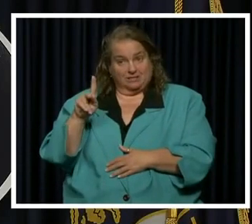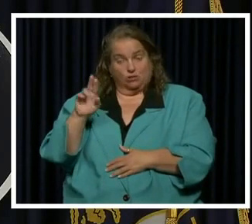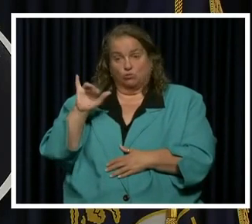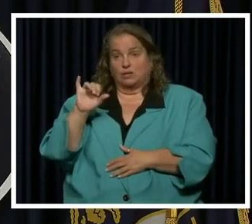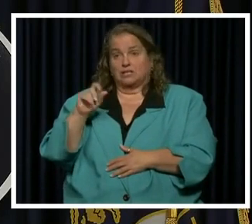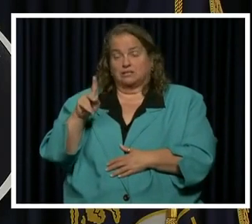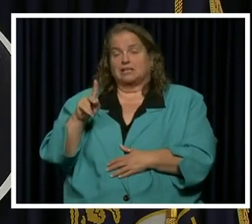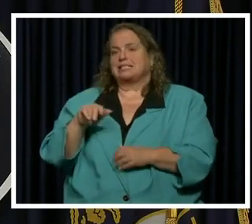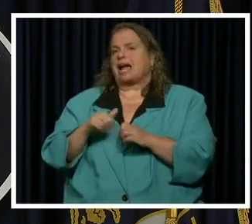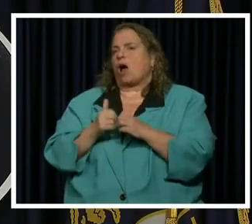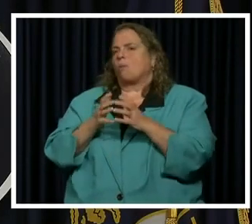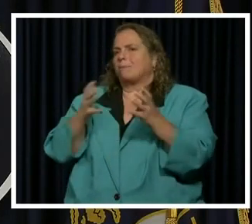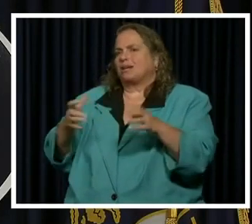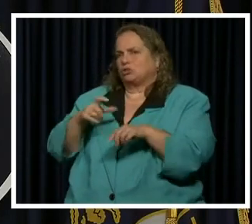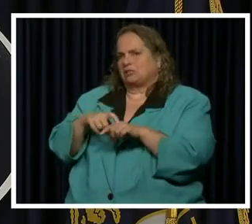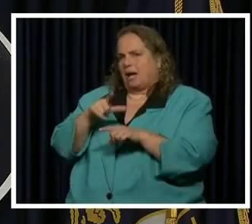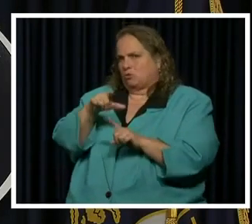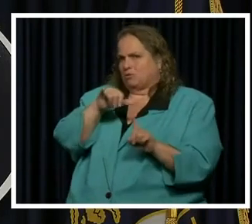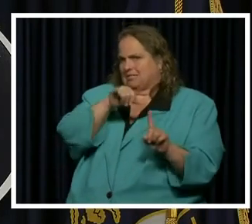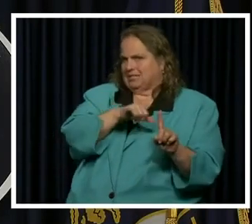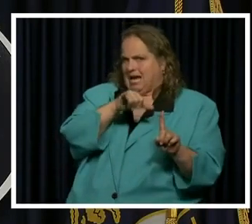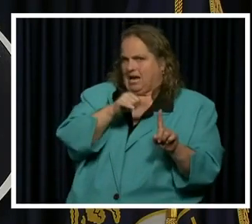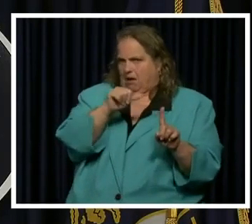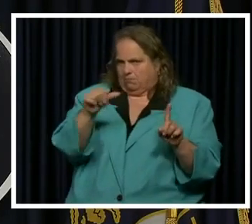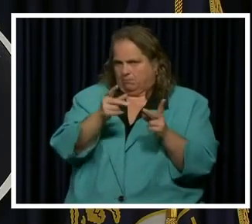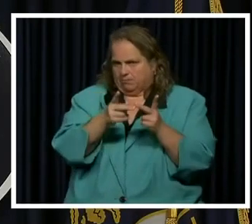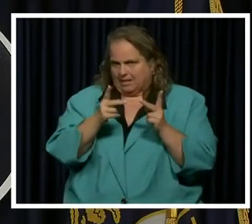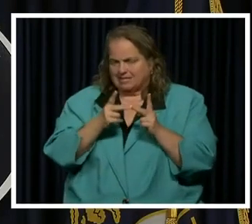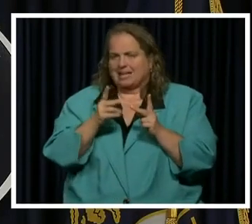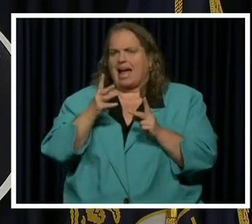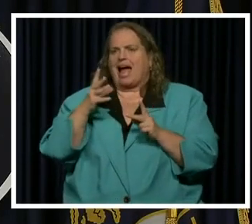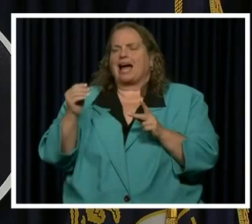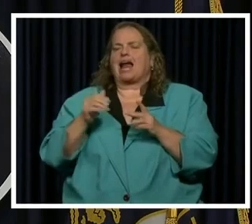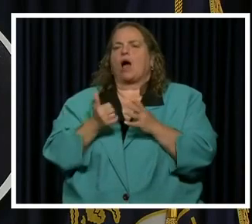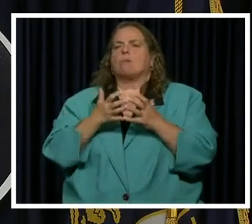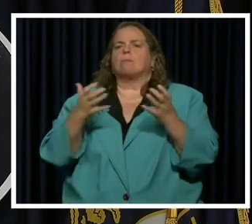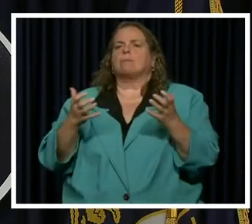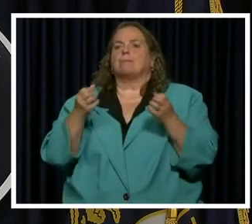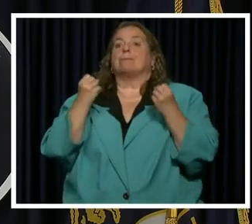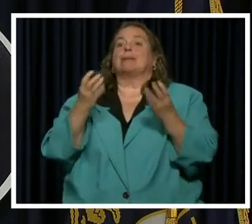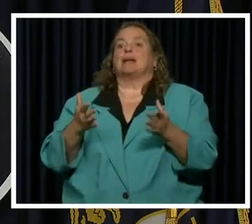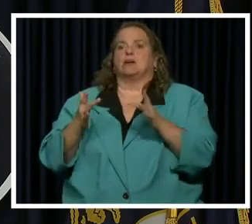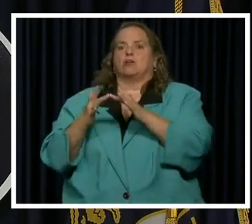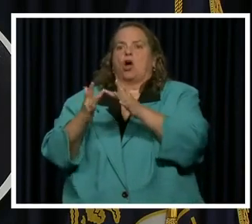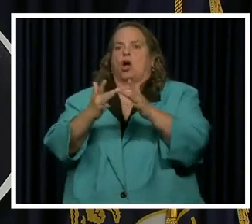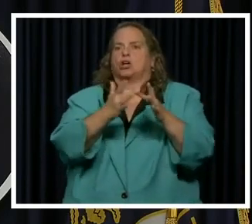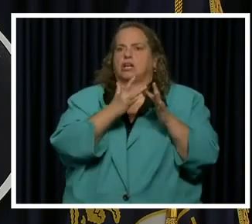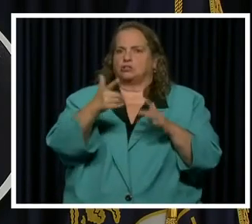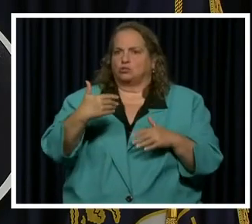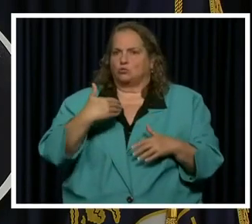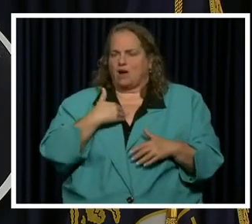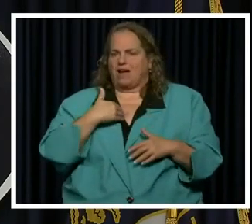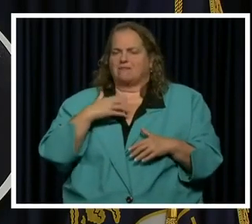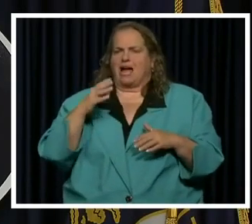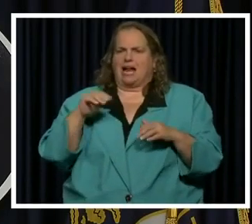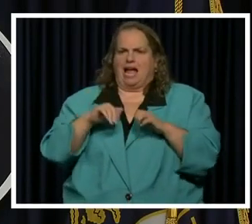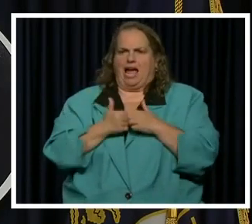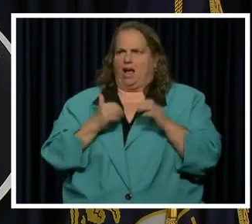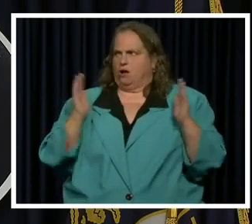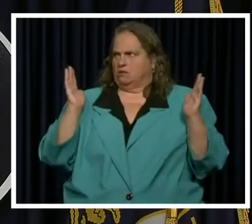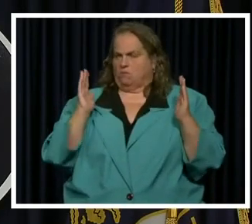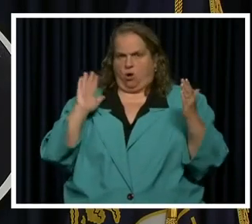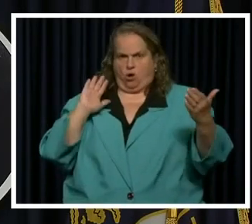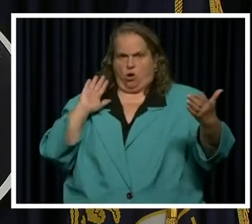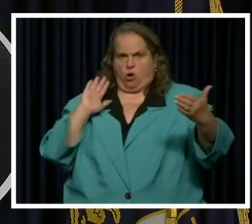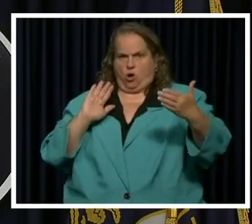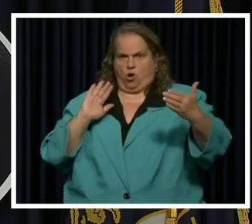about the amount of time you're at some place and and the level of contacts that you'd have and how enclosed and